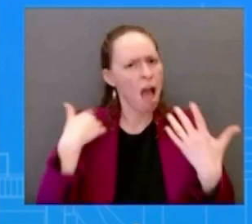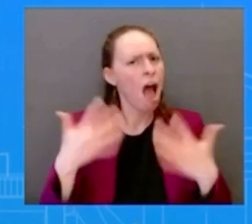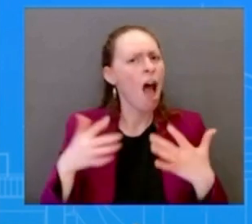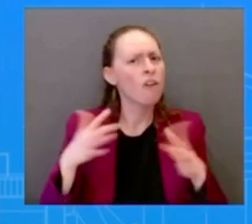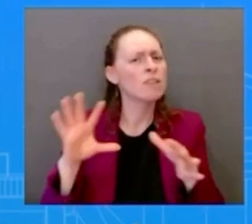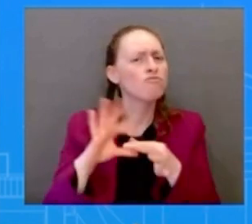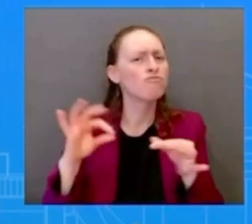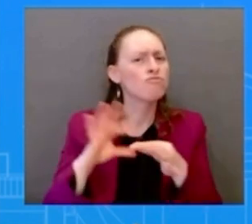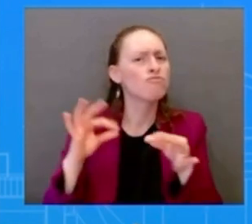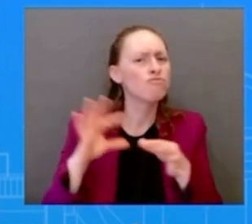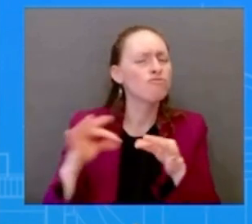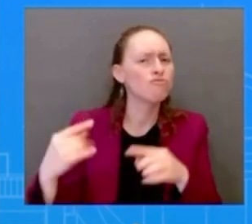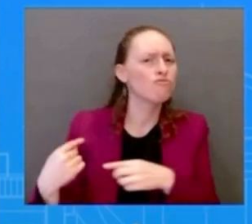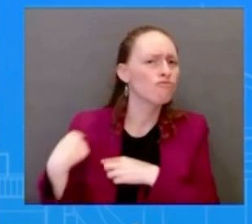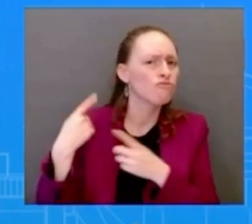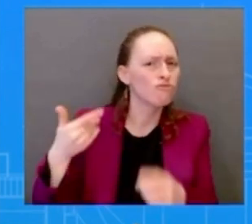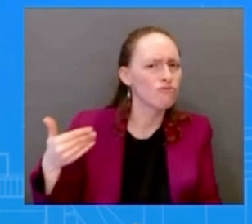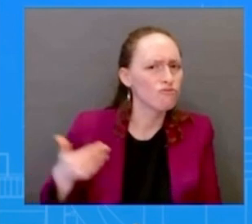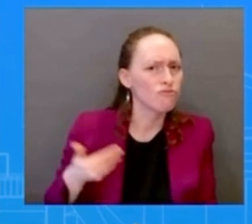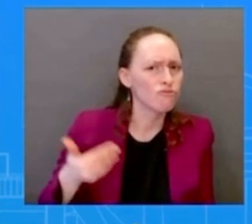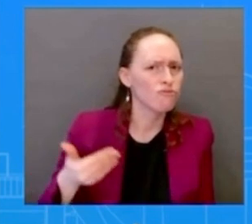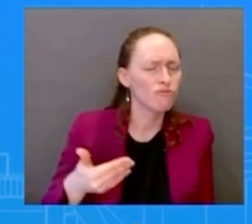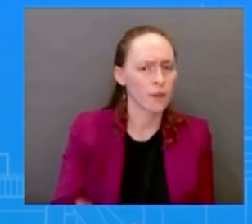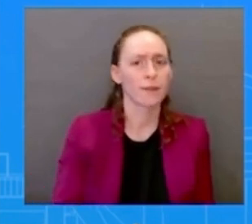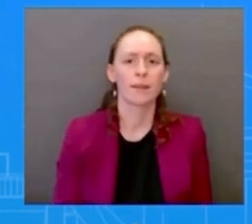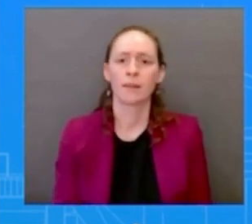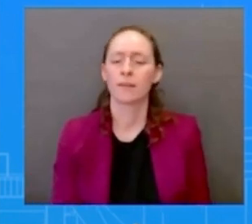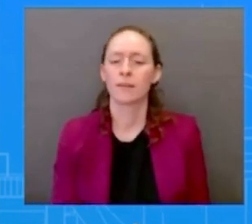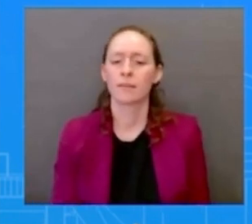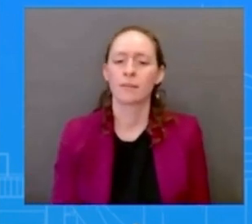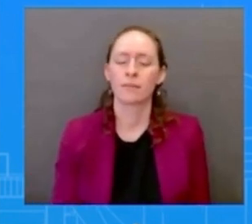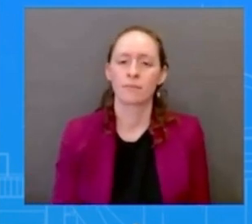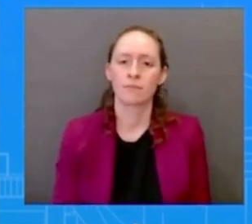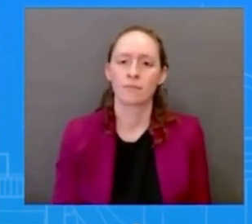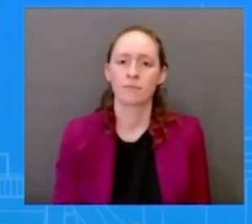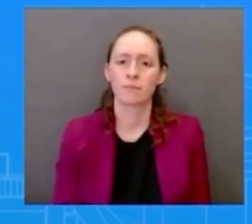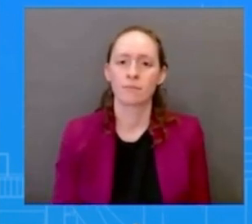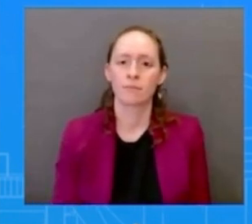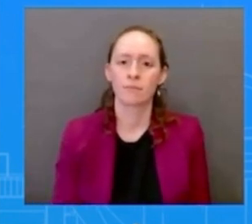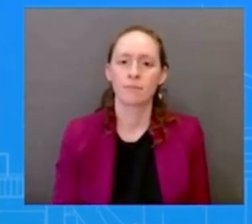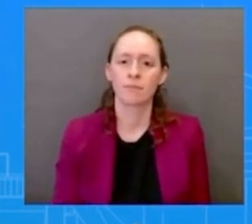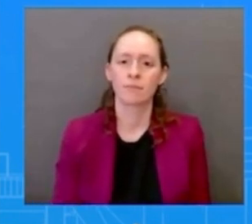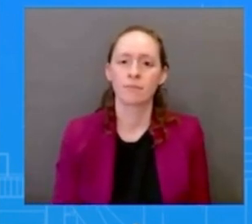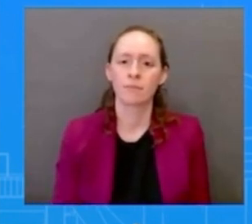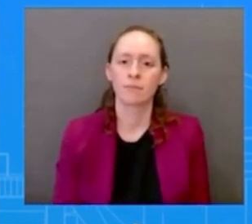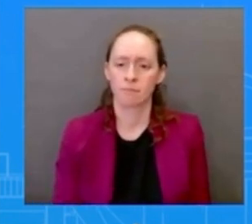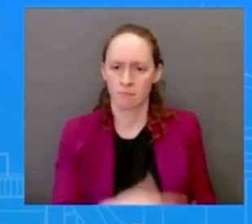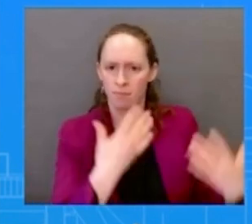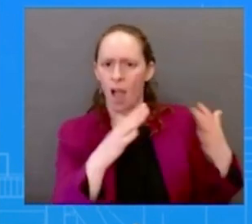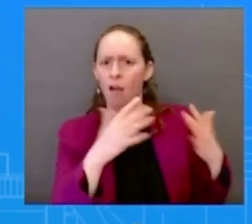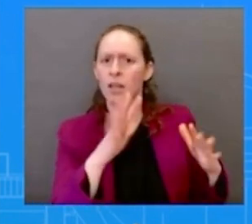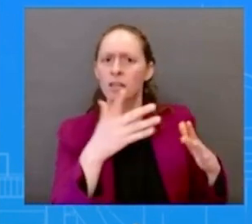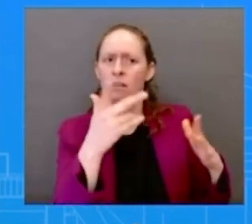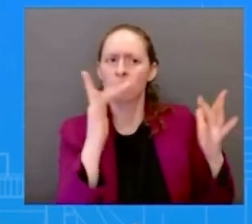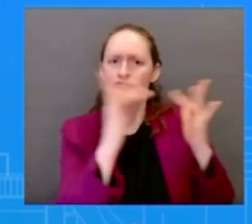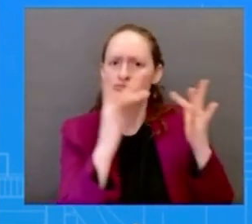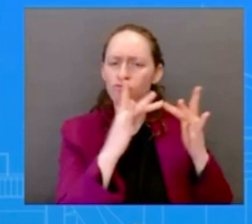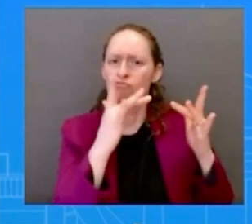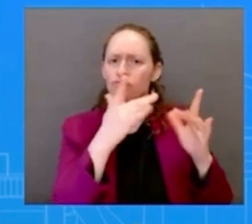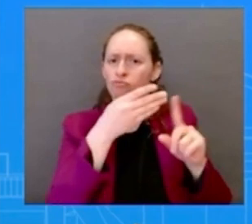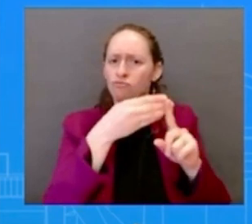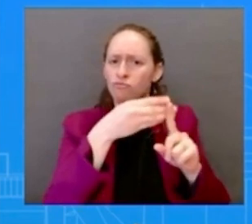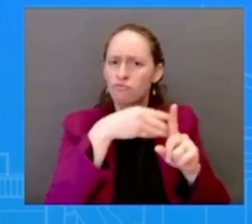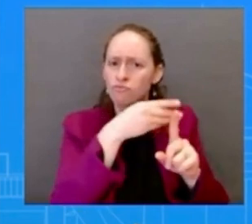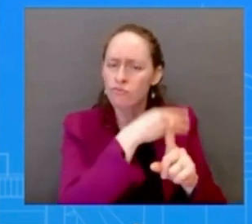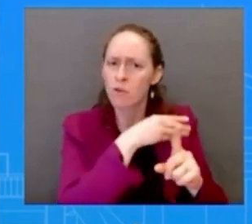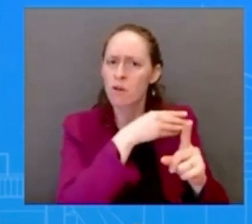conversations that happen with the with uh with the countries that are visiting uh and it is something that uh is decided in that way